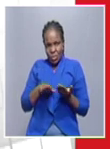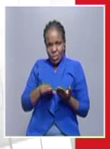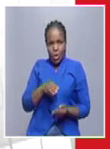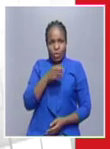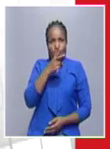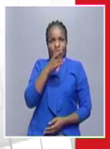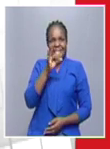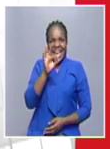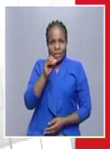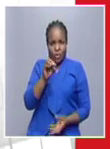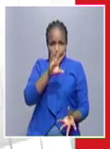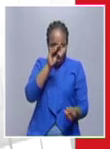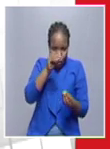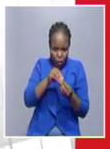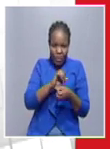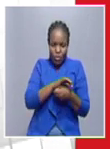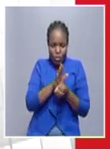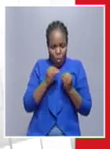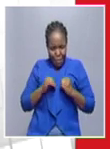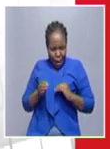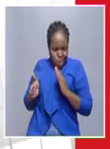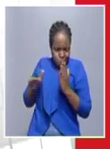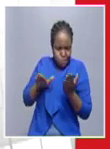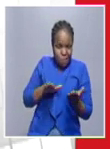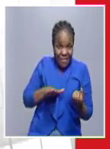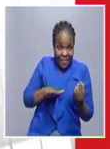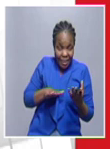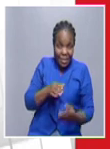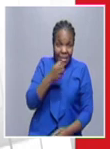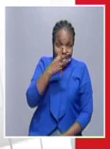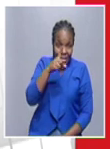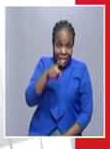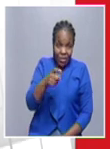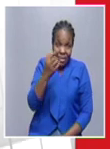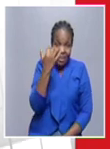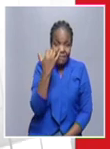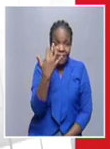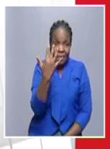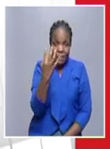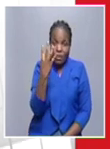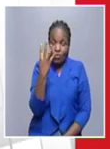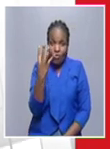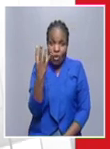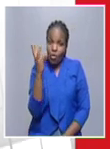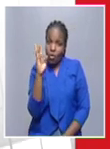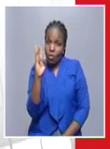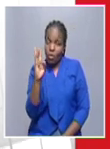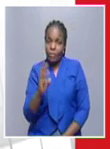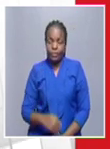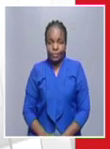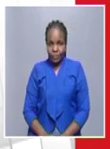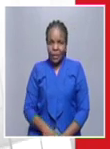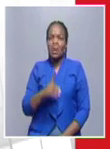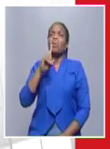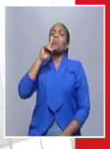Total death, 3,546. The total samples